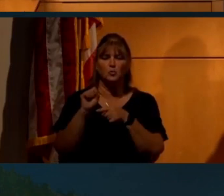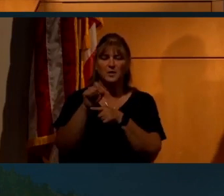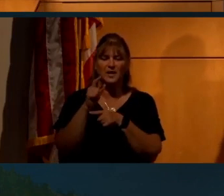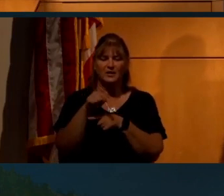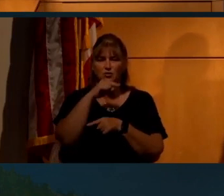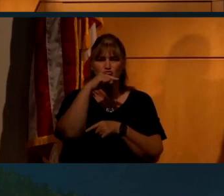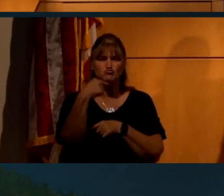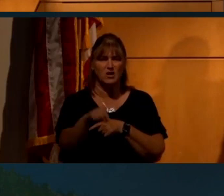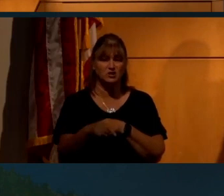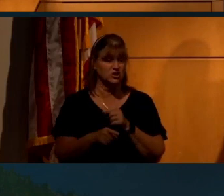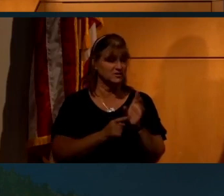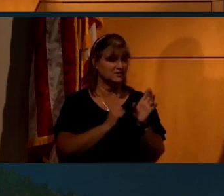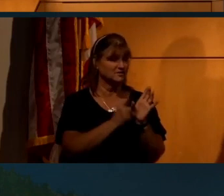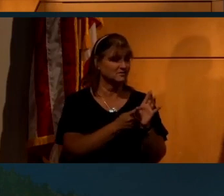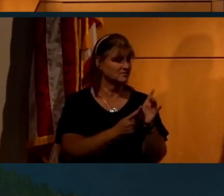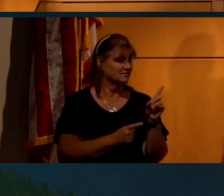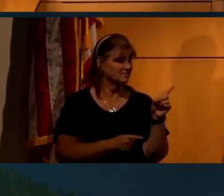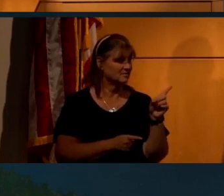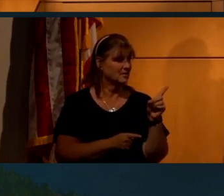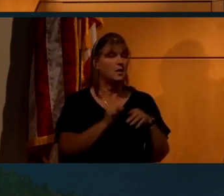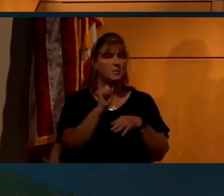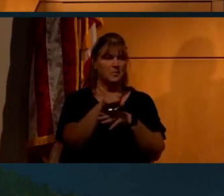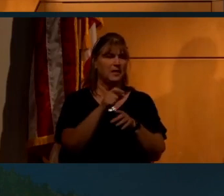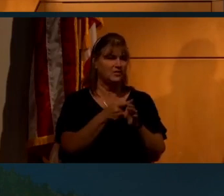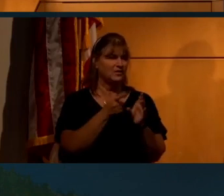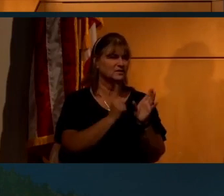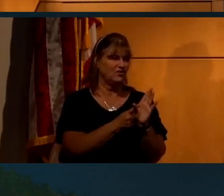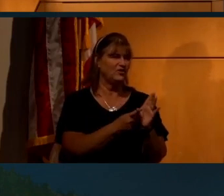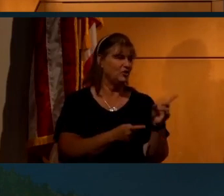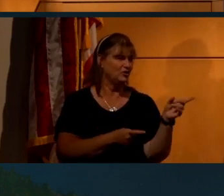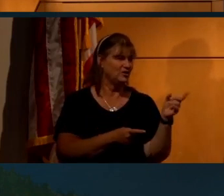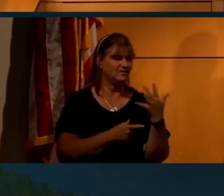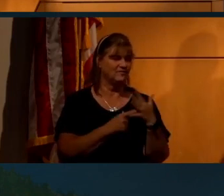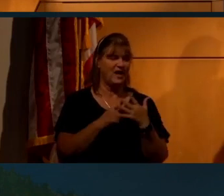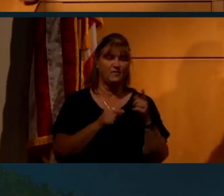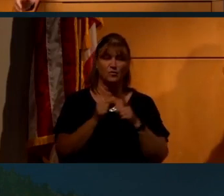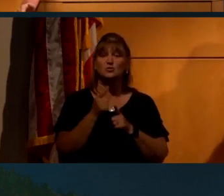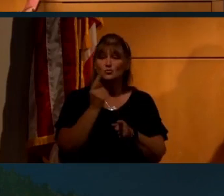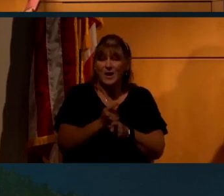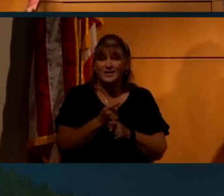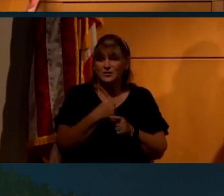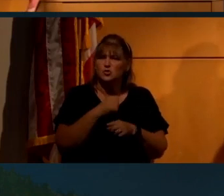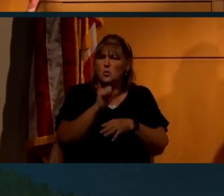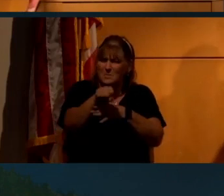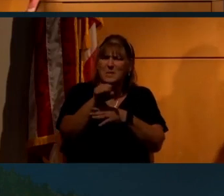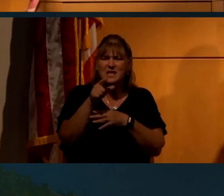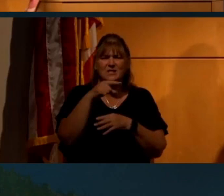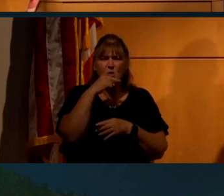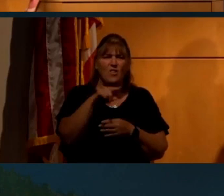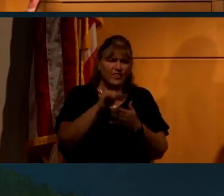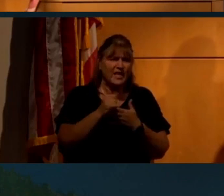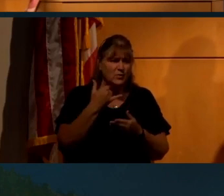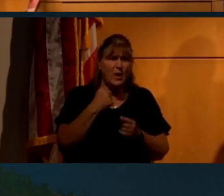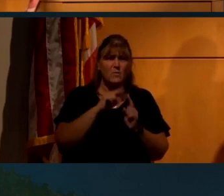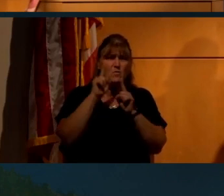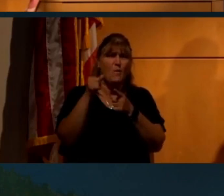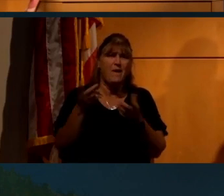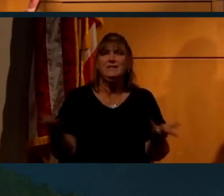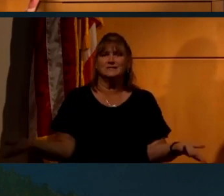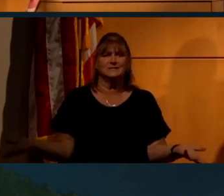To beat the Russians, well, or to beat the Soviet Union, it's five words. But yes, it's to beat the Russians. That's why we went